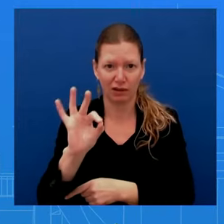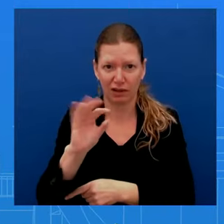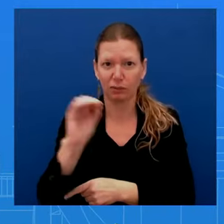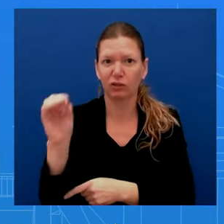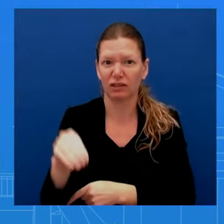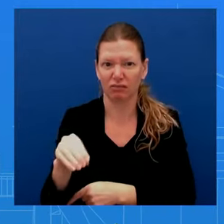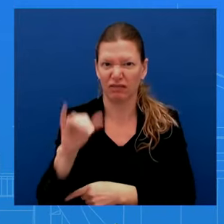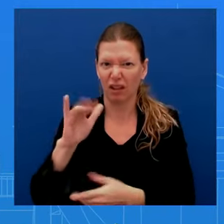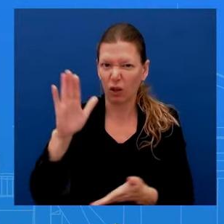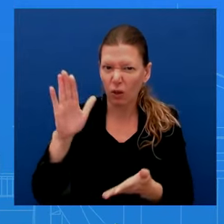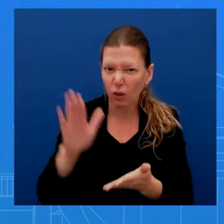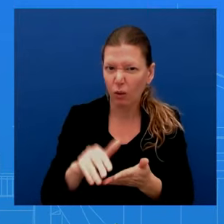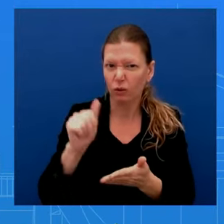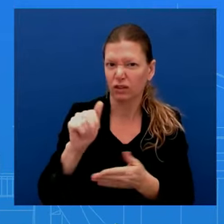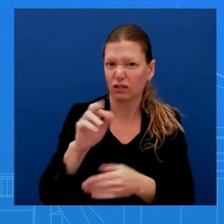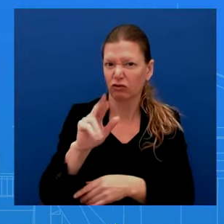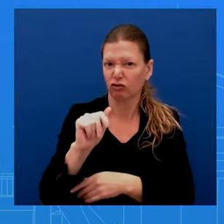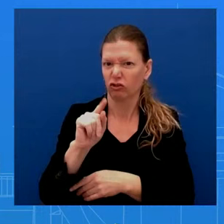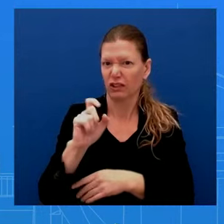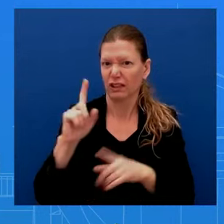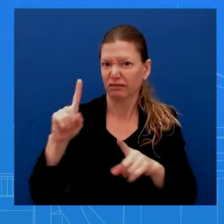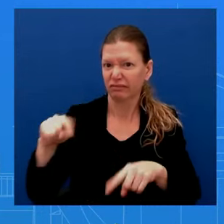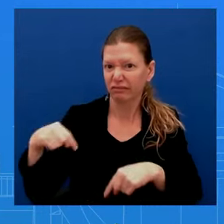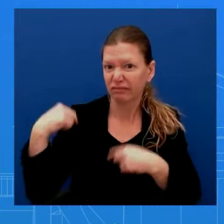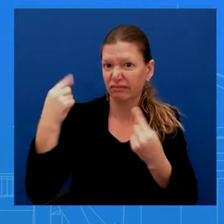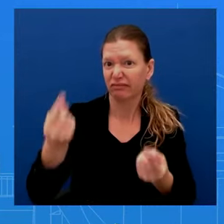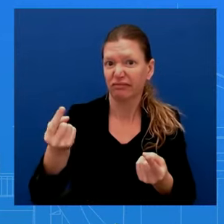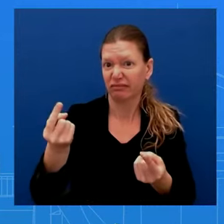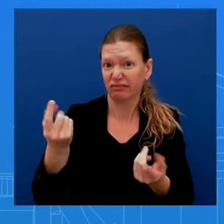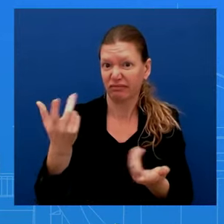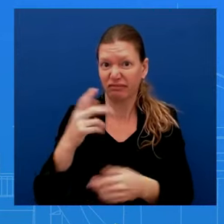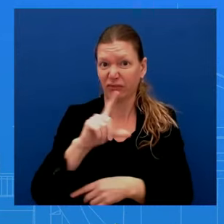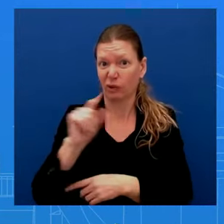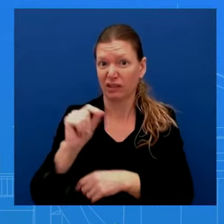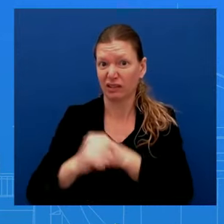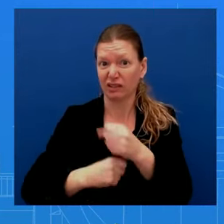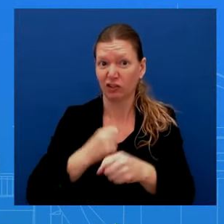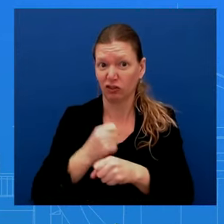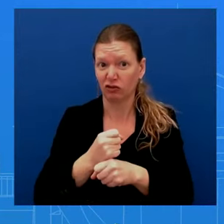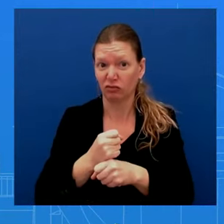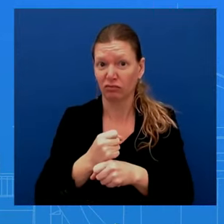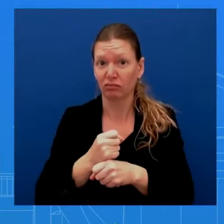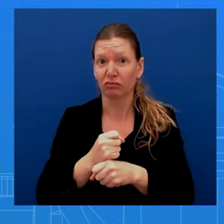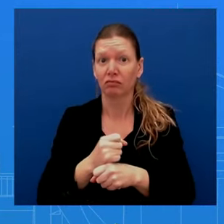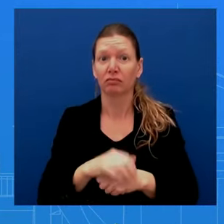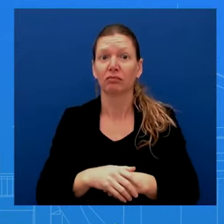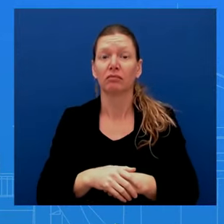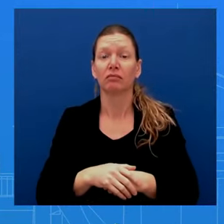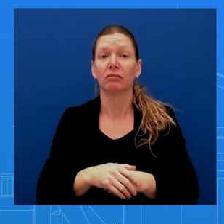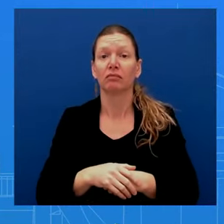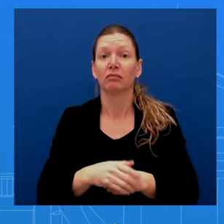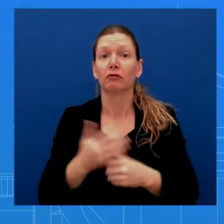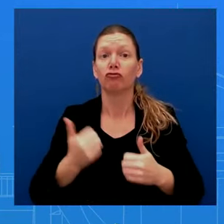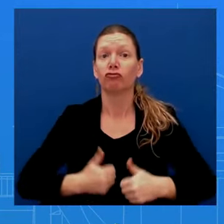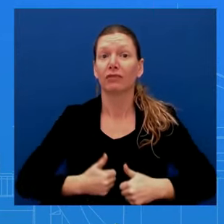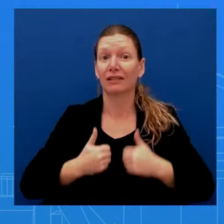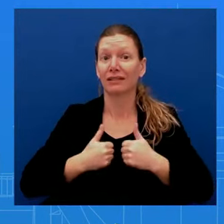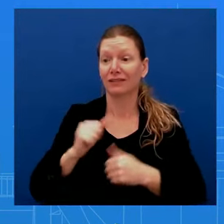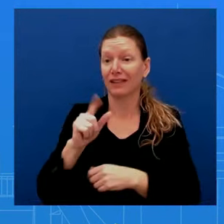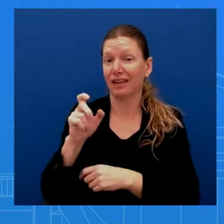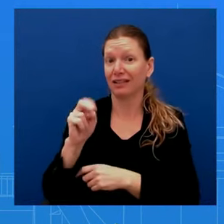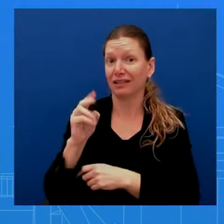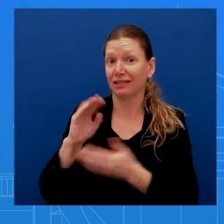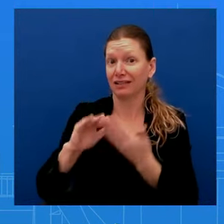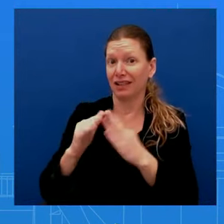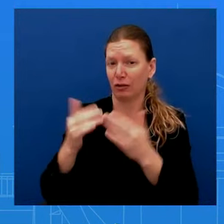residents now have access to high-speed Internet. And we're seeing investments in infrastructure and energy that